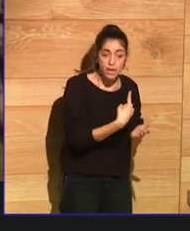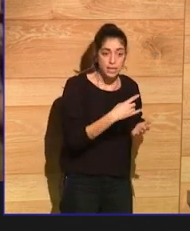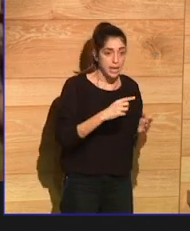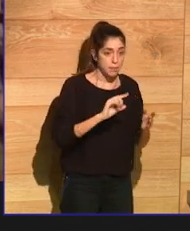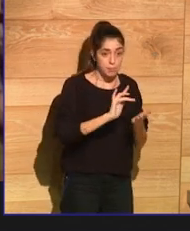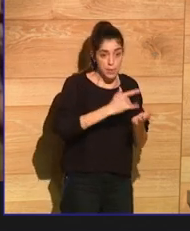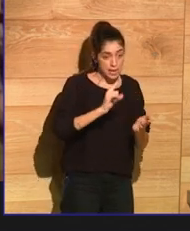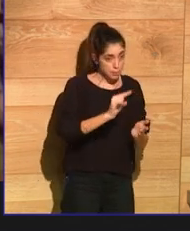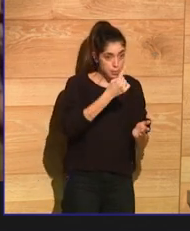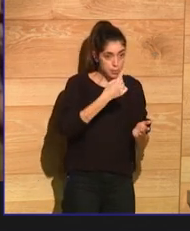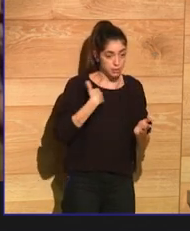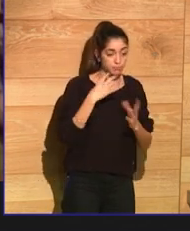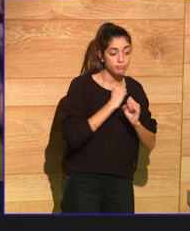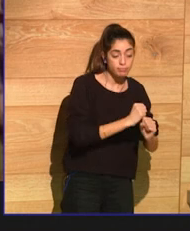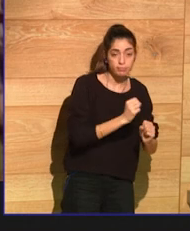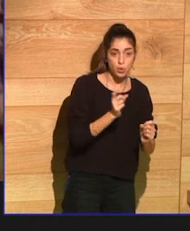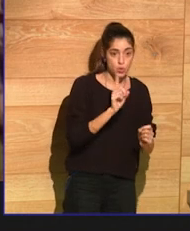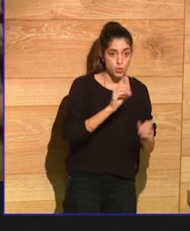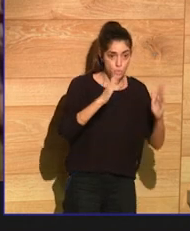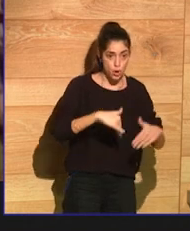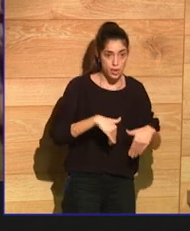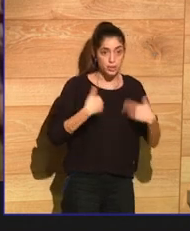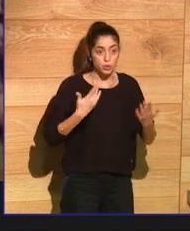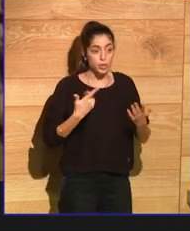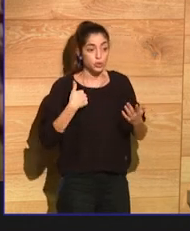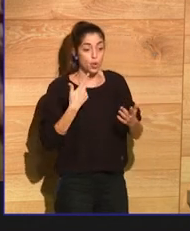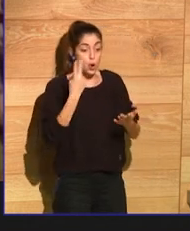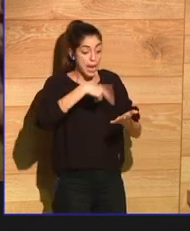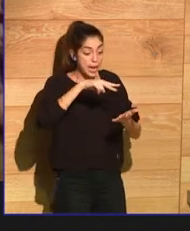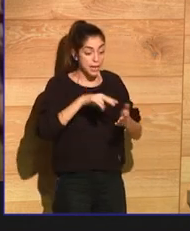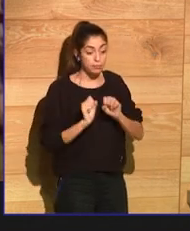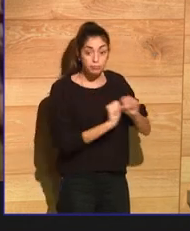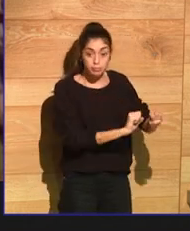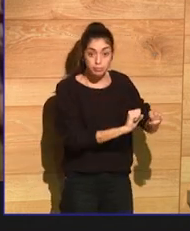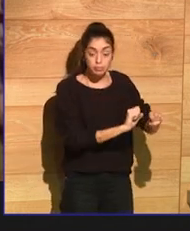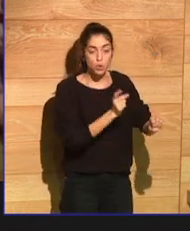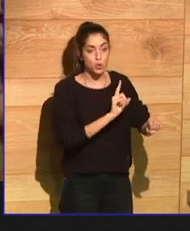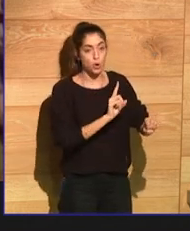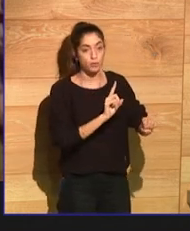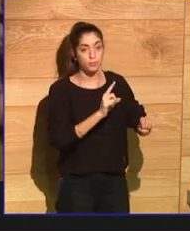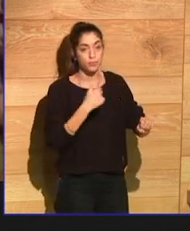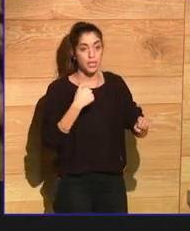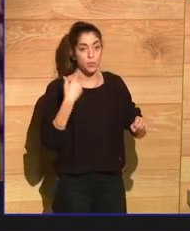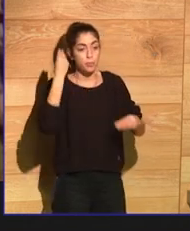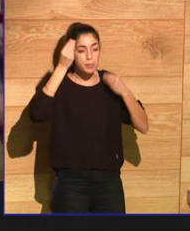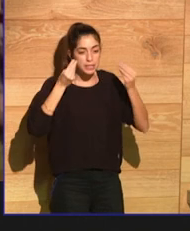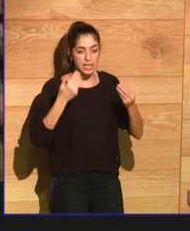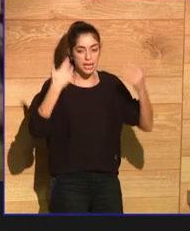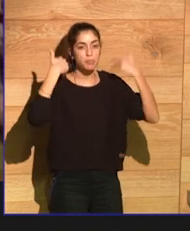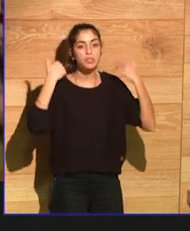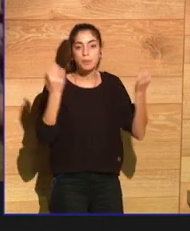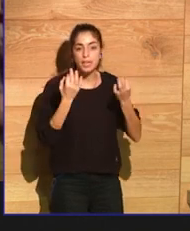give up on reading, I thought the only responsible thing to do would be to try to write the kind of book I would like to read.